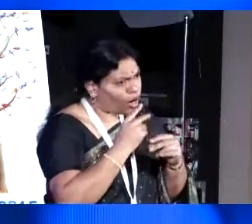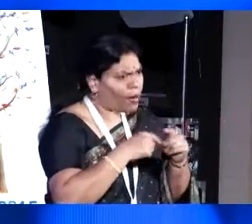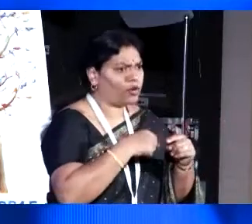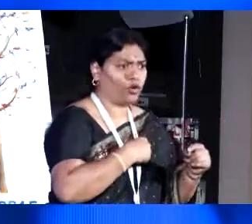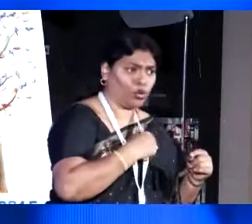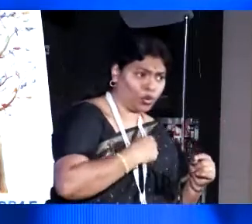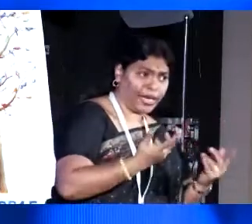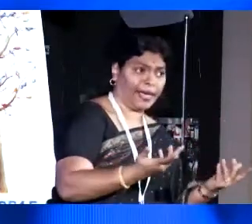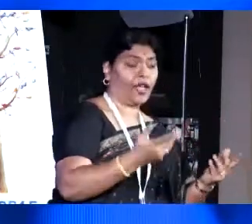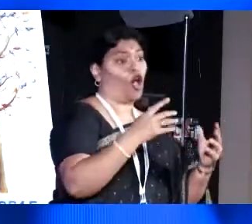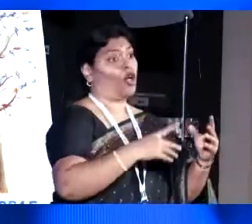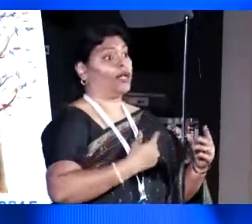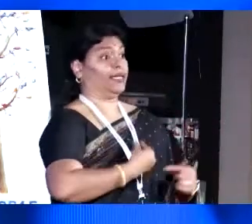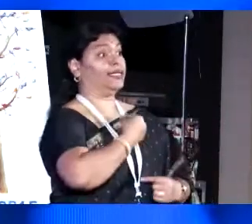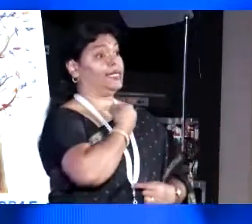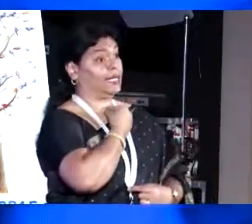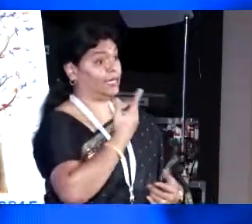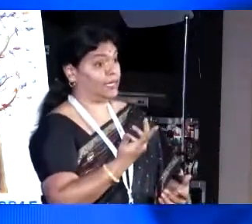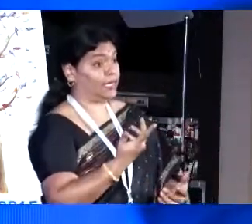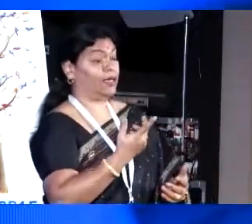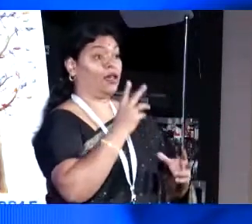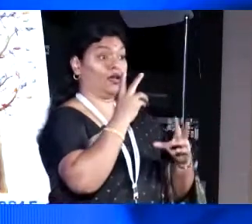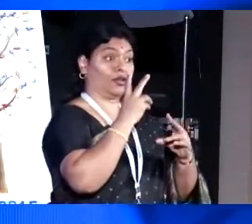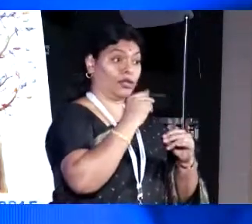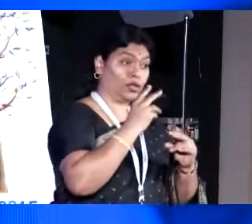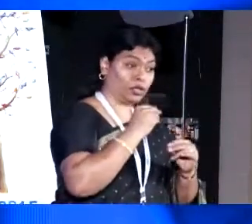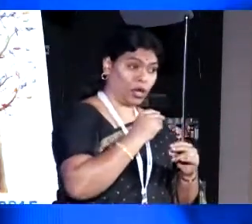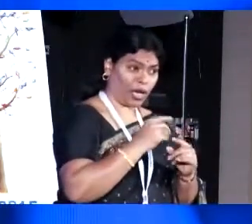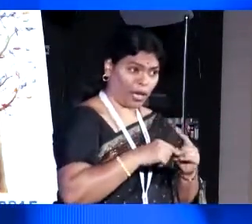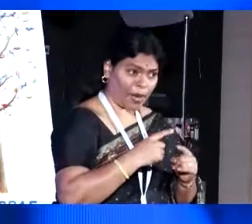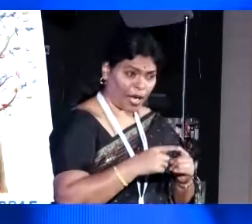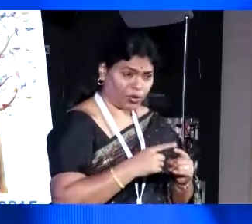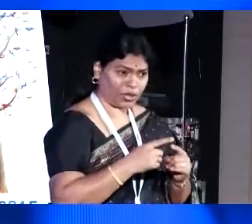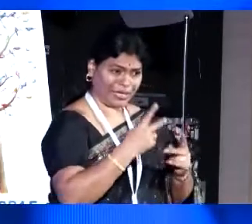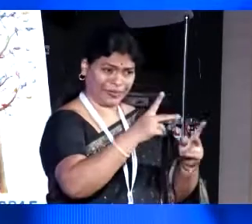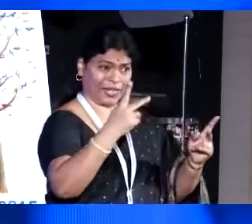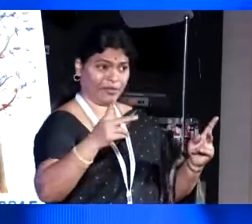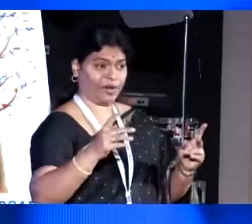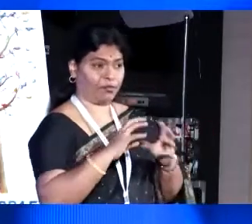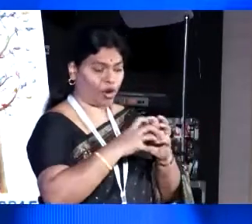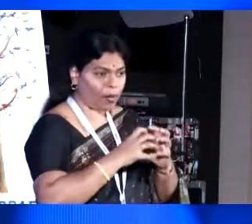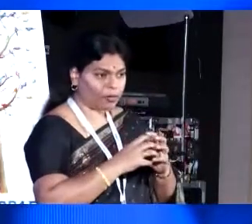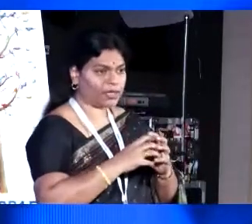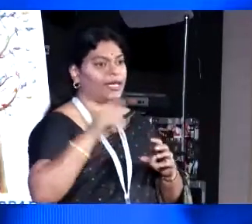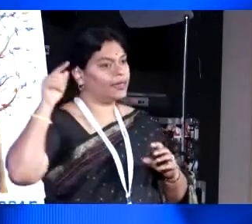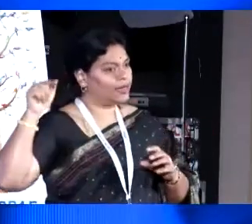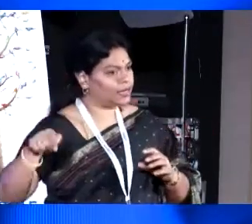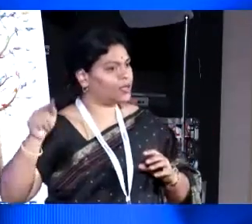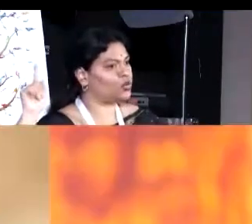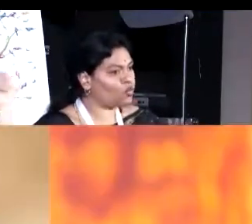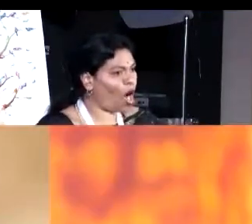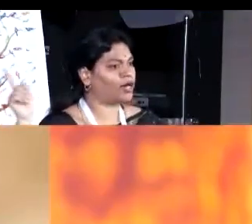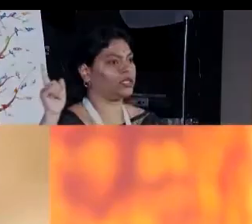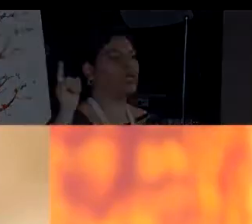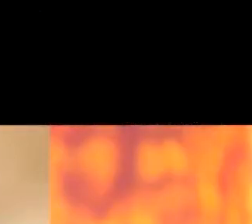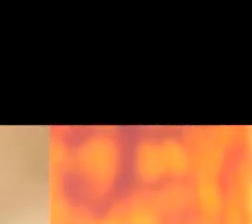we talk about the issue of dignity or we talk about the issue of sanitary pad or mental hygiene. This is what we do, we just